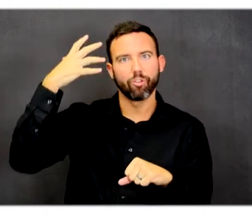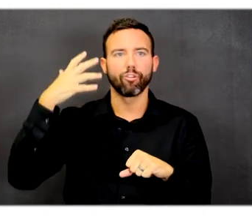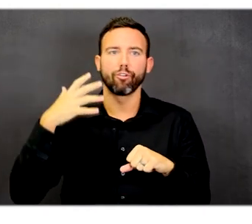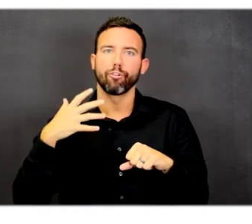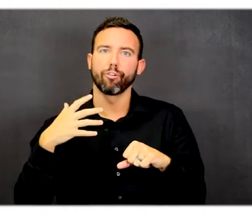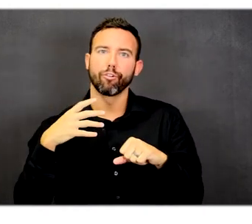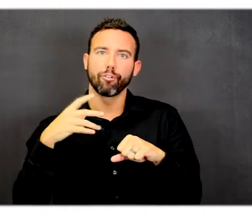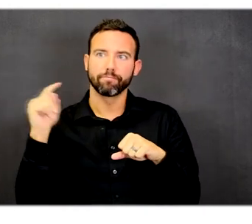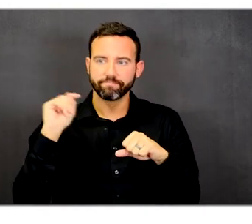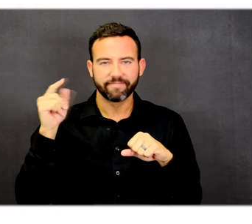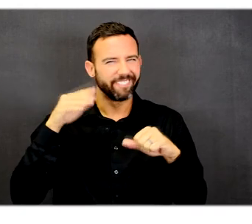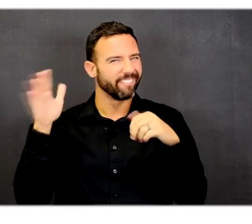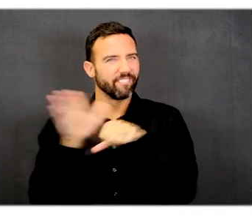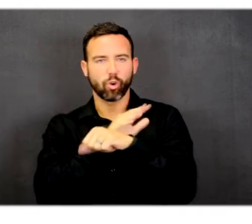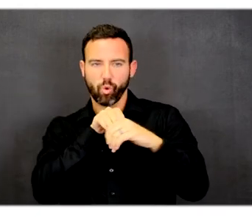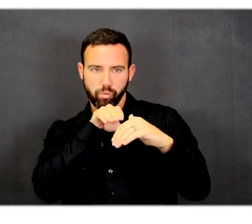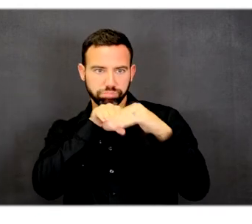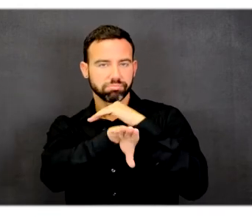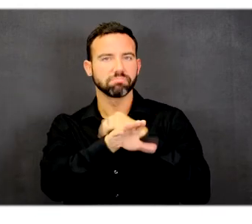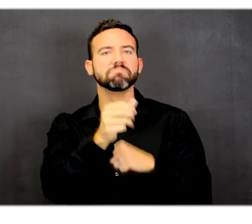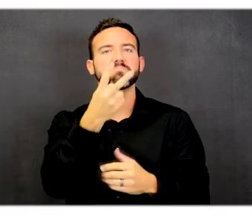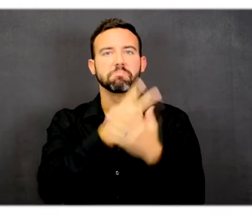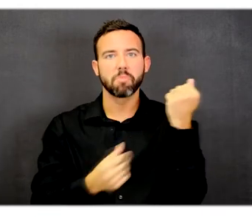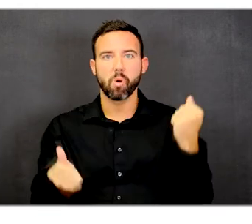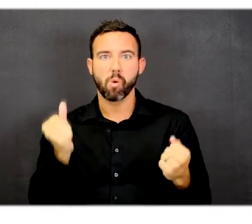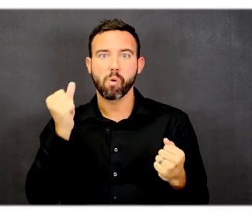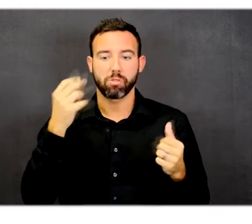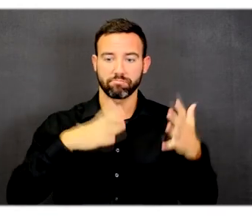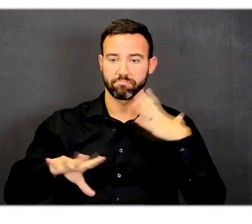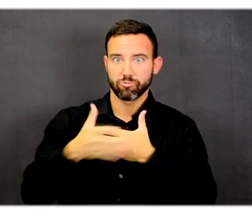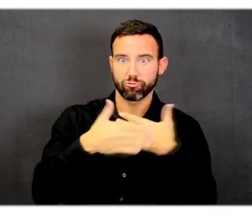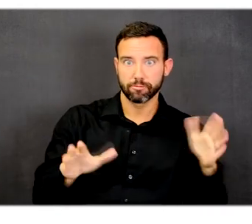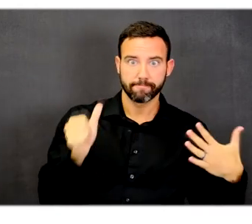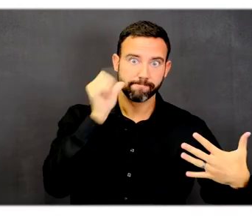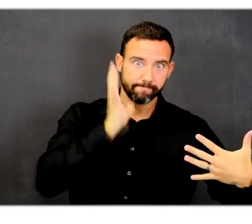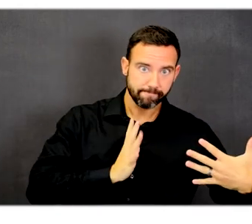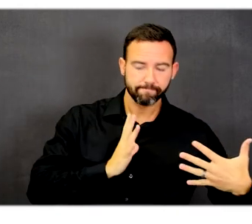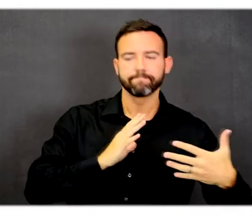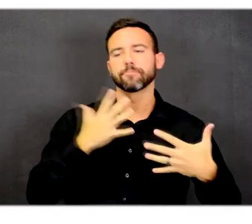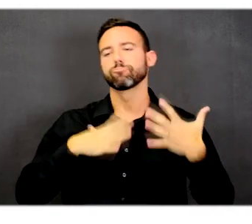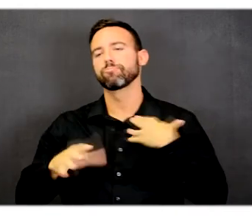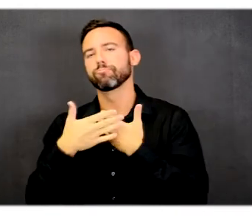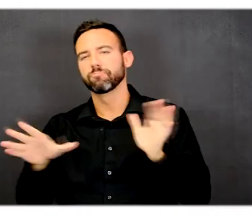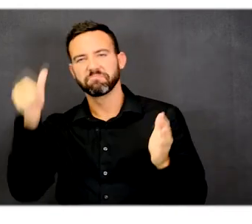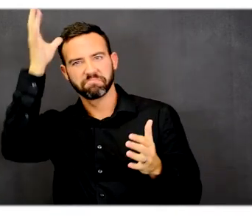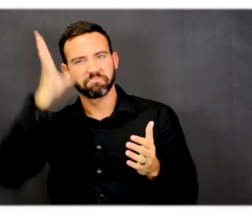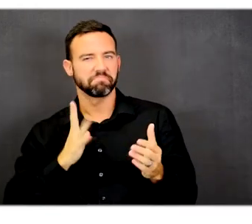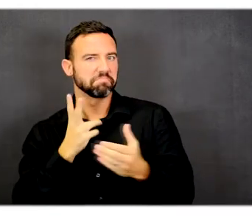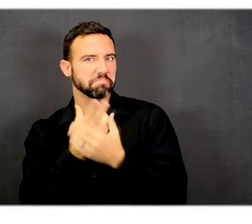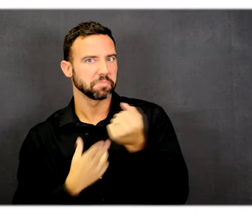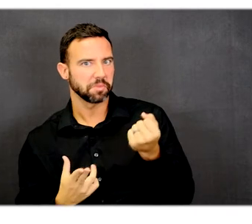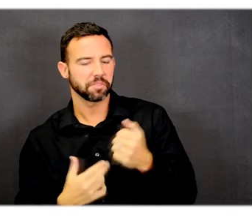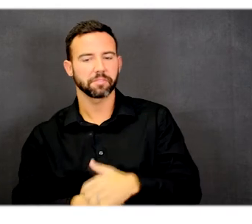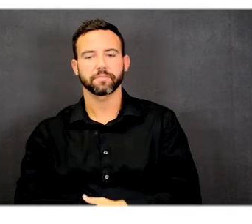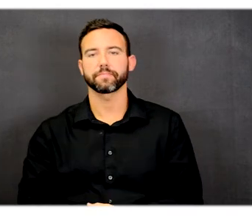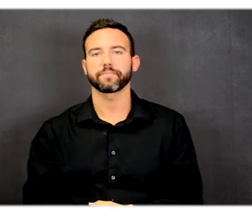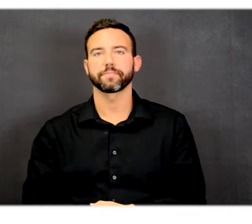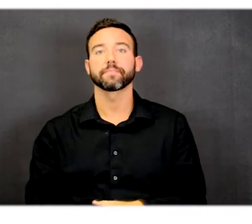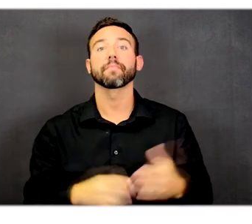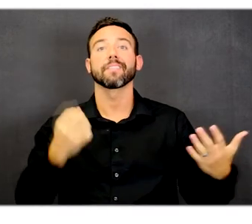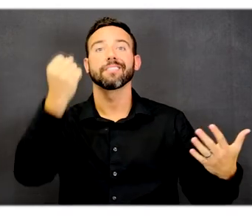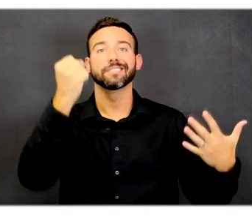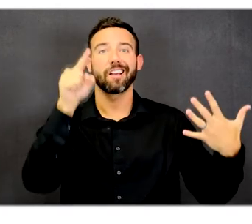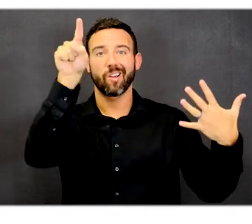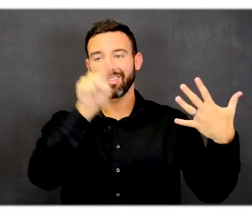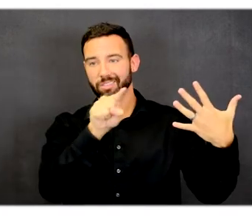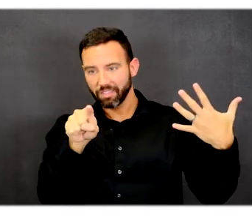to the other accessible units in the men's and women's dressing rooms. To the south, the on-site nurse area is